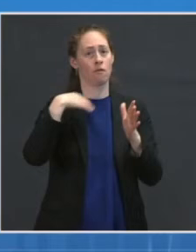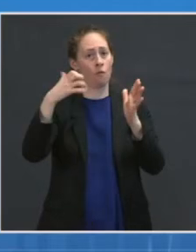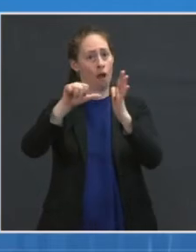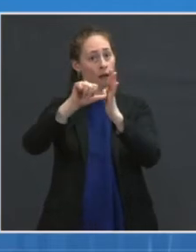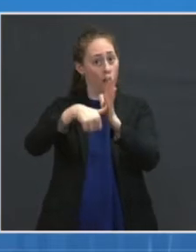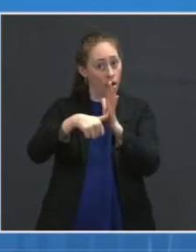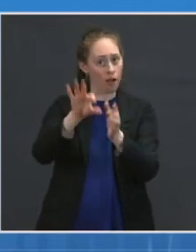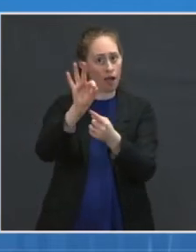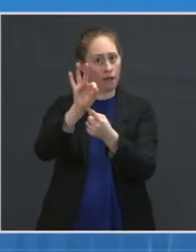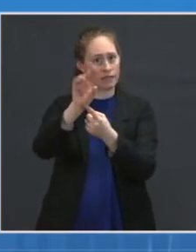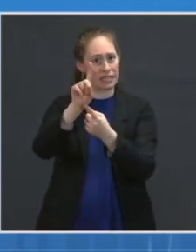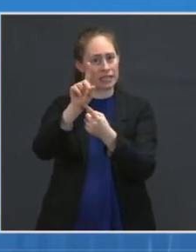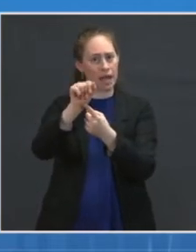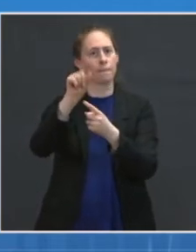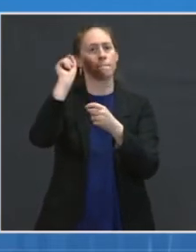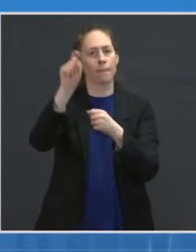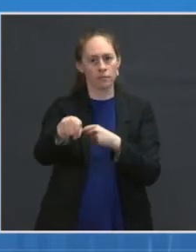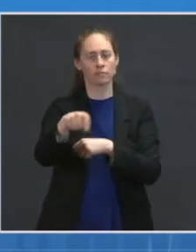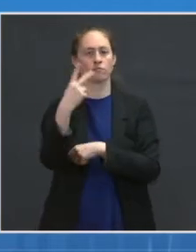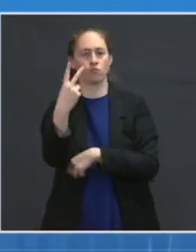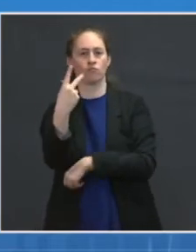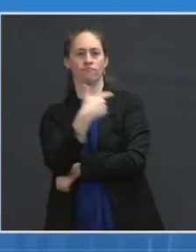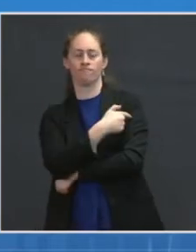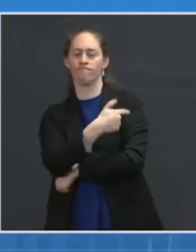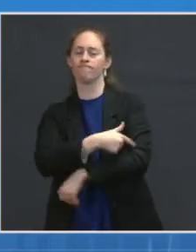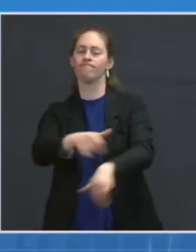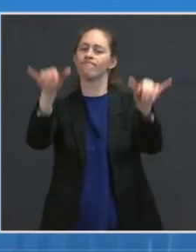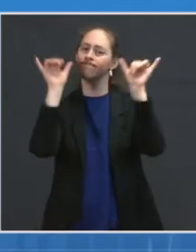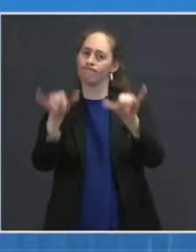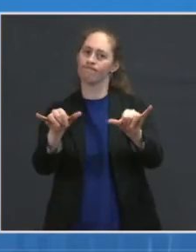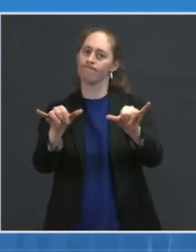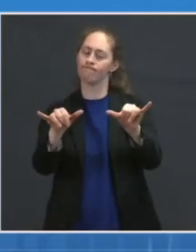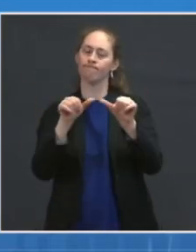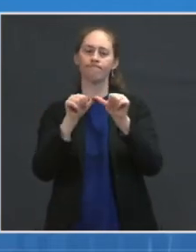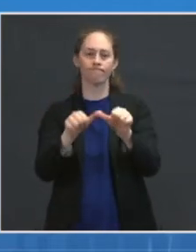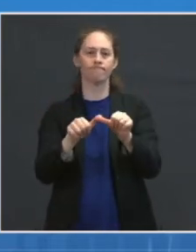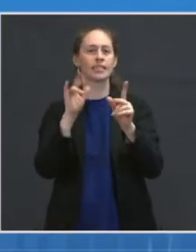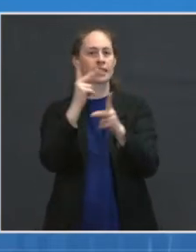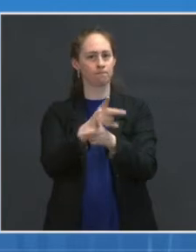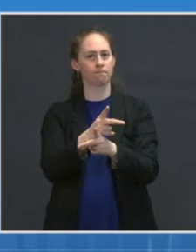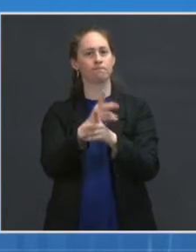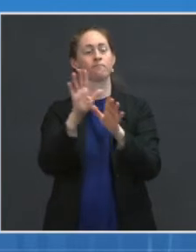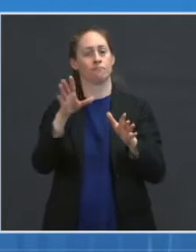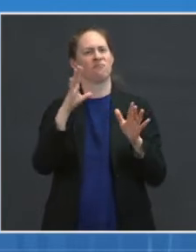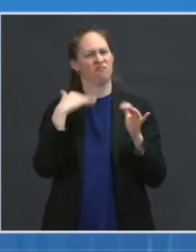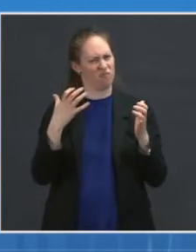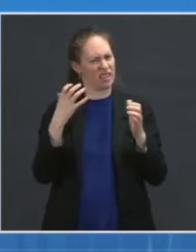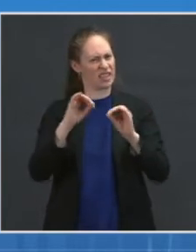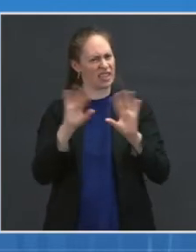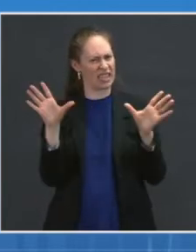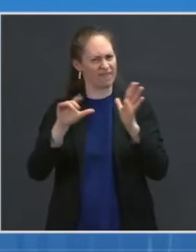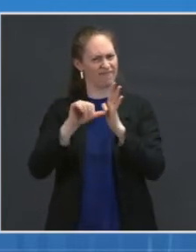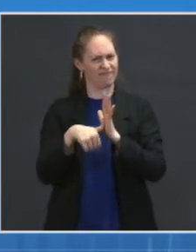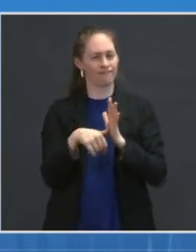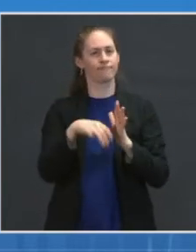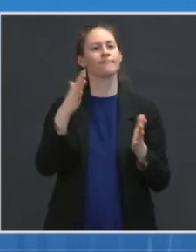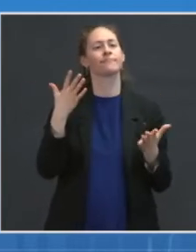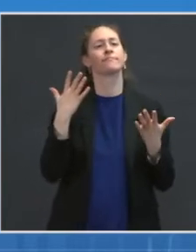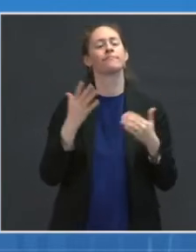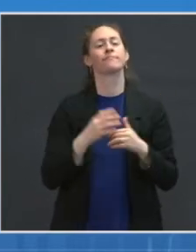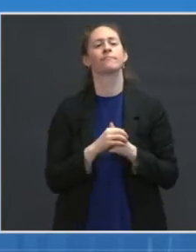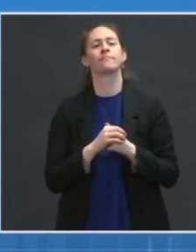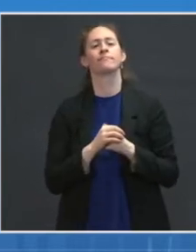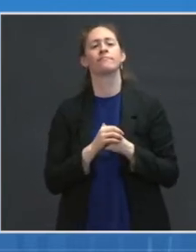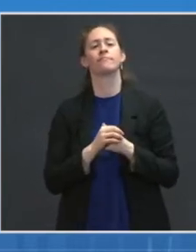just as it always has been. Number two, and I think this is a sort of more macro point, and I invite either